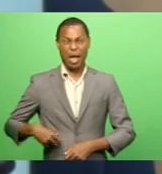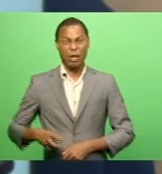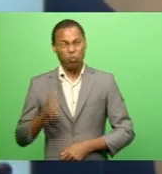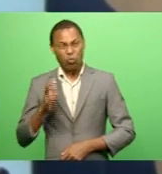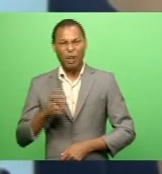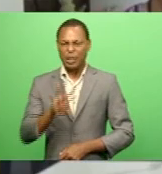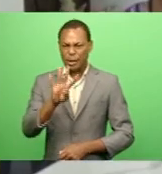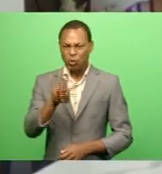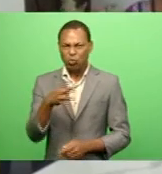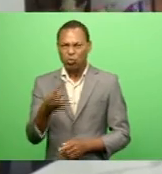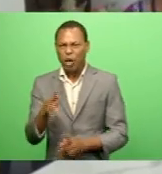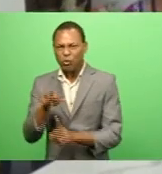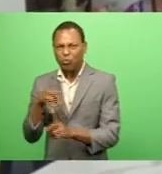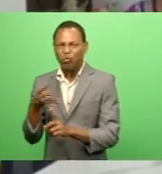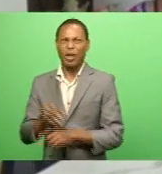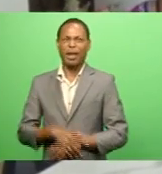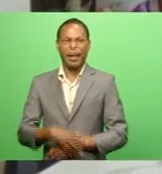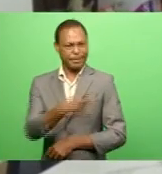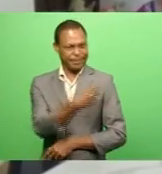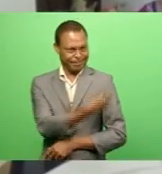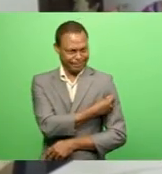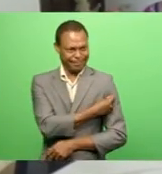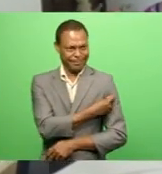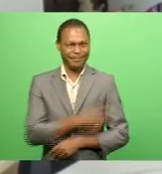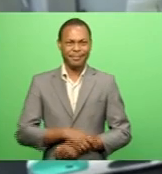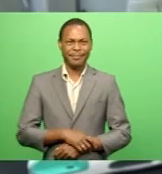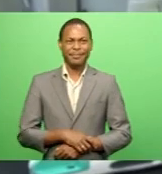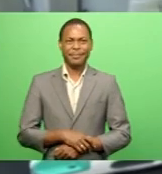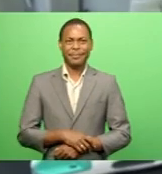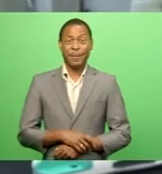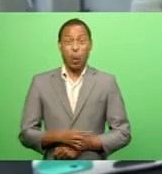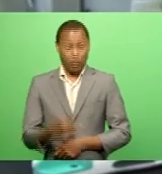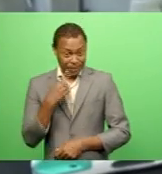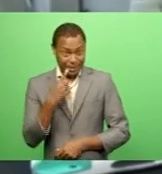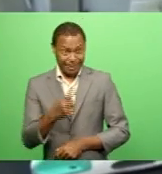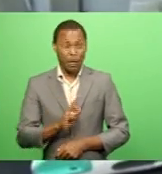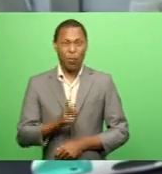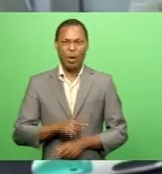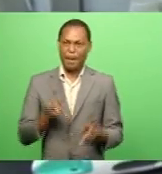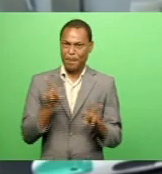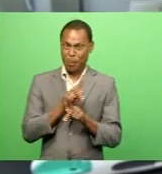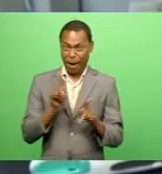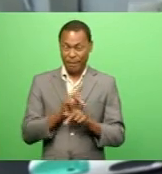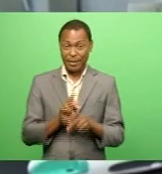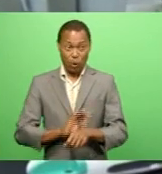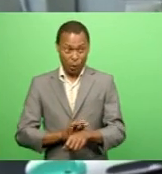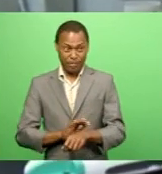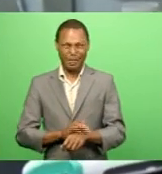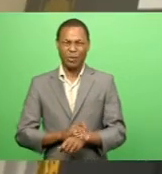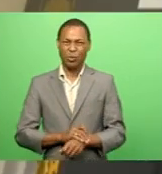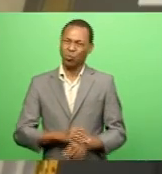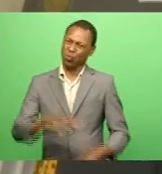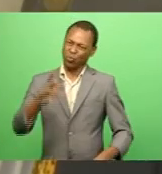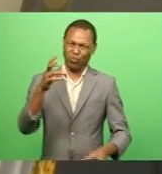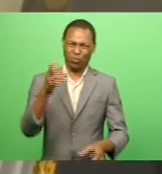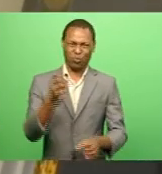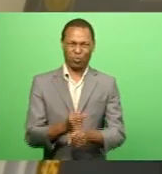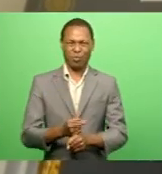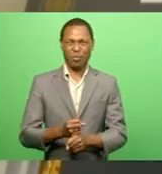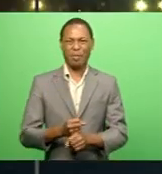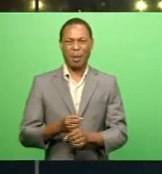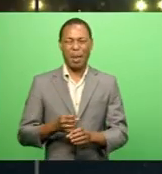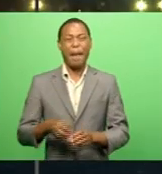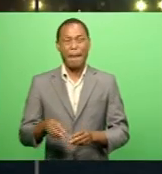checkups and vaccinations However, he points out that private medical clinics are part of an overall medical system Working with the health